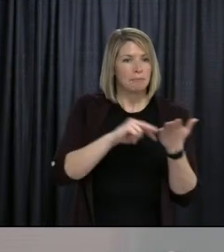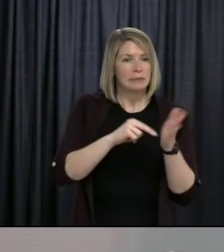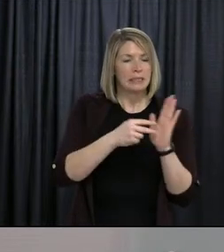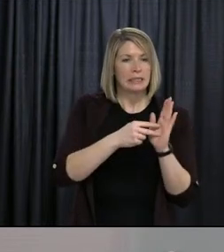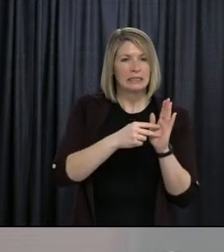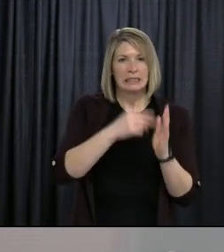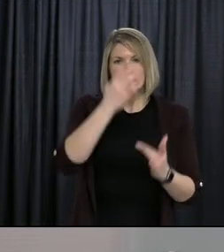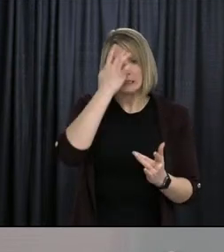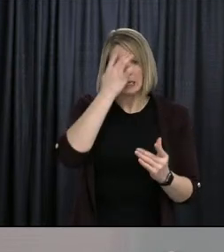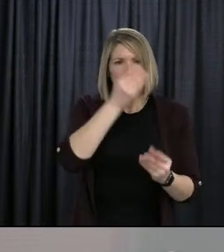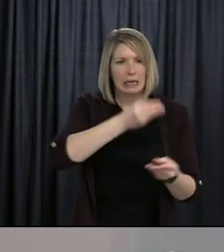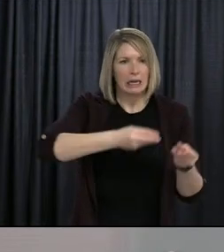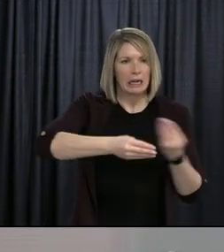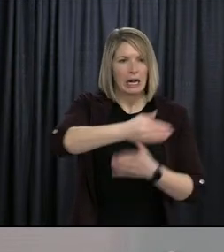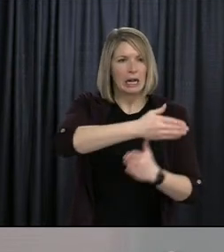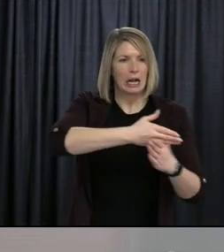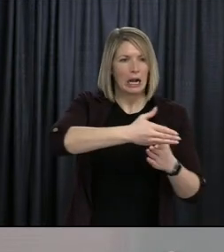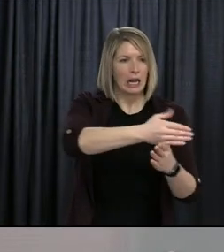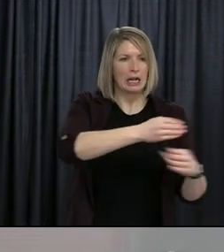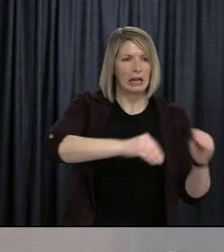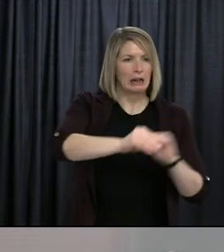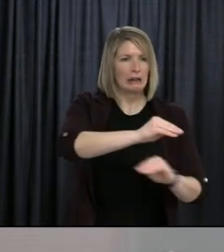Sorry, I didn't get that.